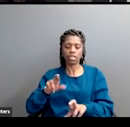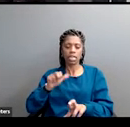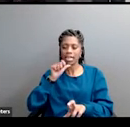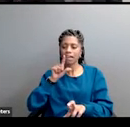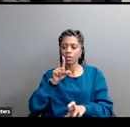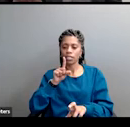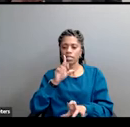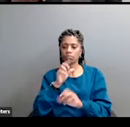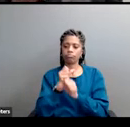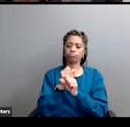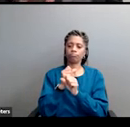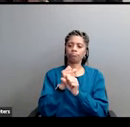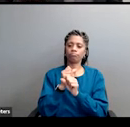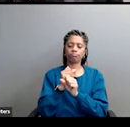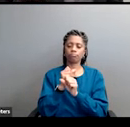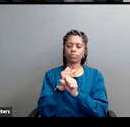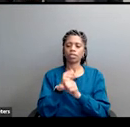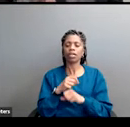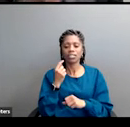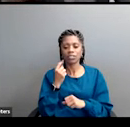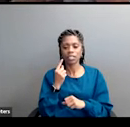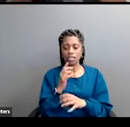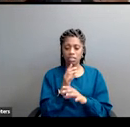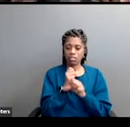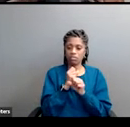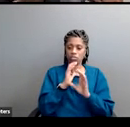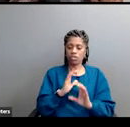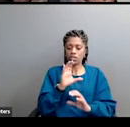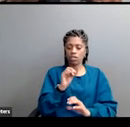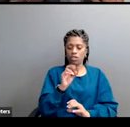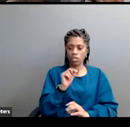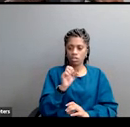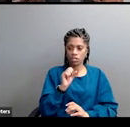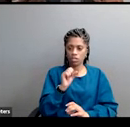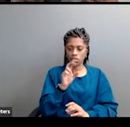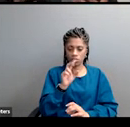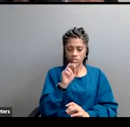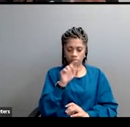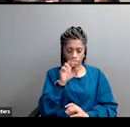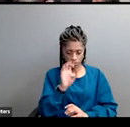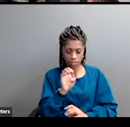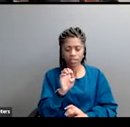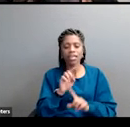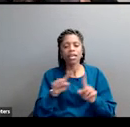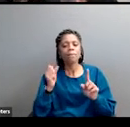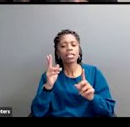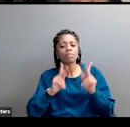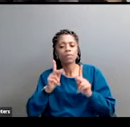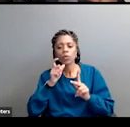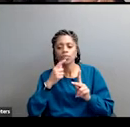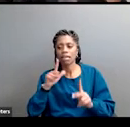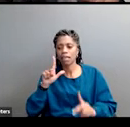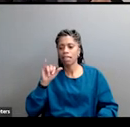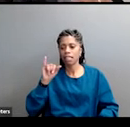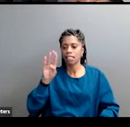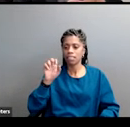distinction i'm making conservatives and frankly many people who describe themselves as liberal are in fact conservative in this